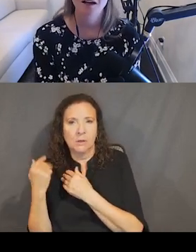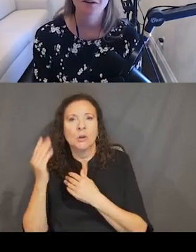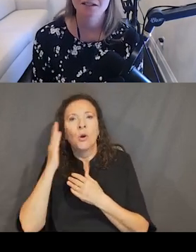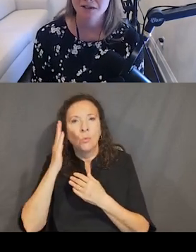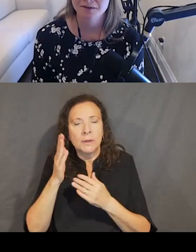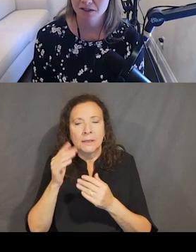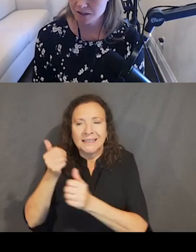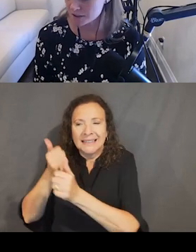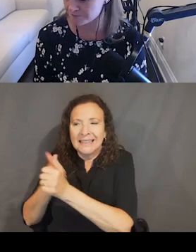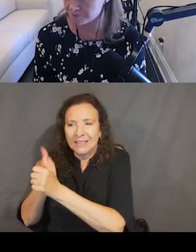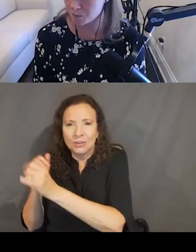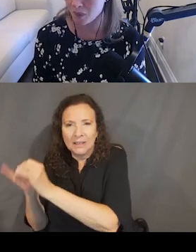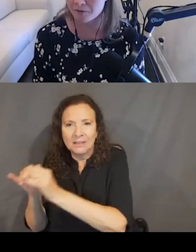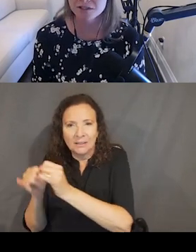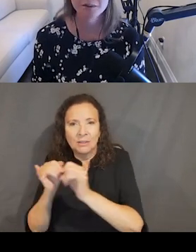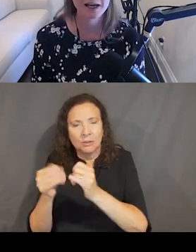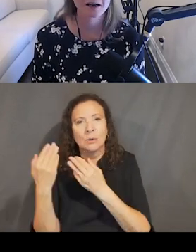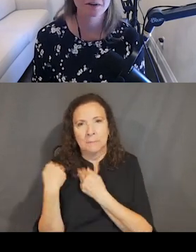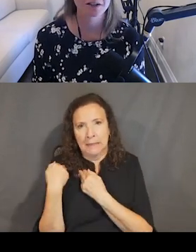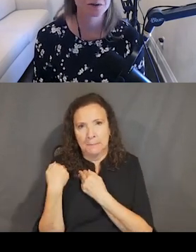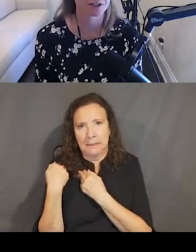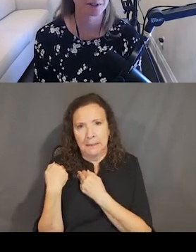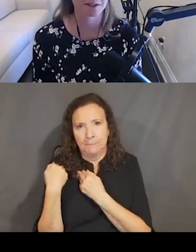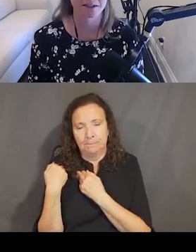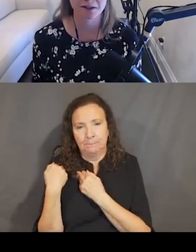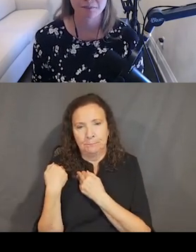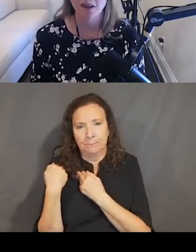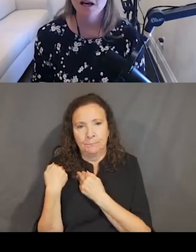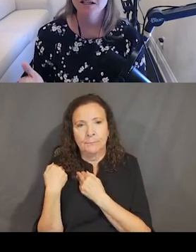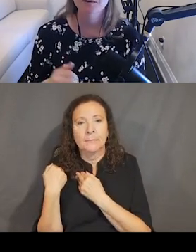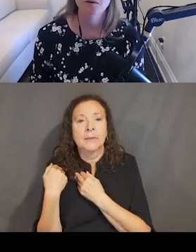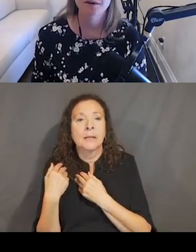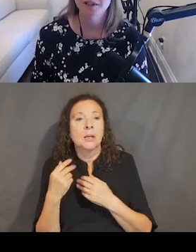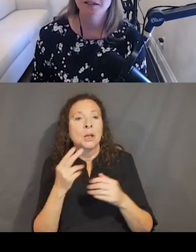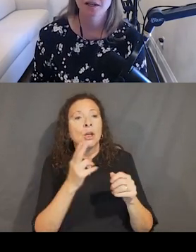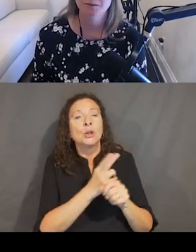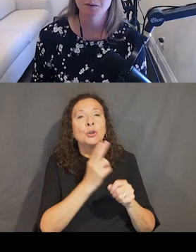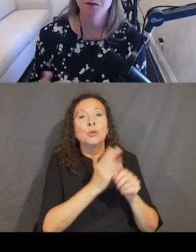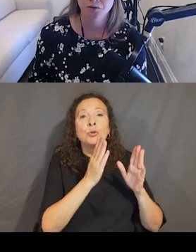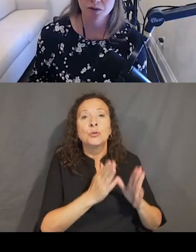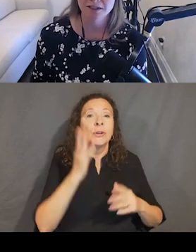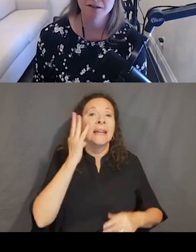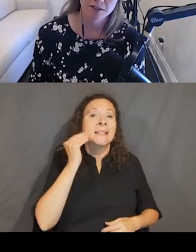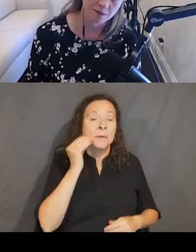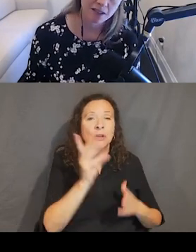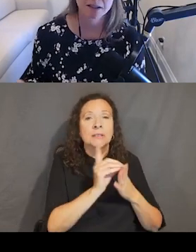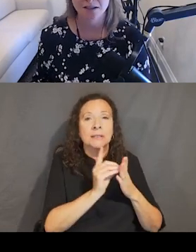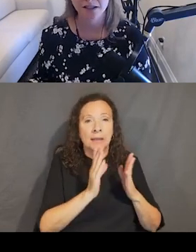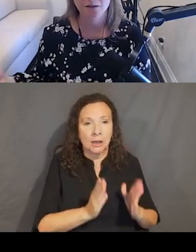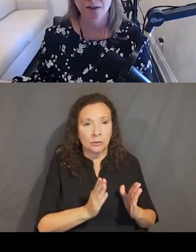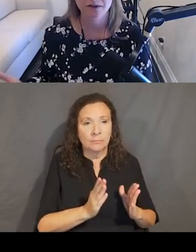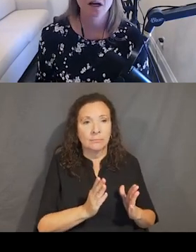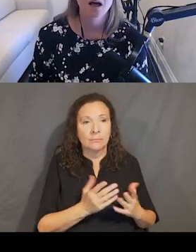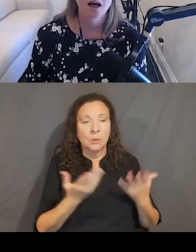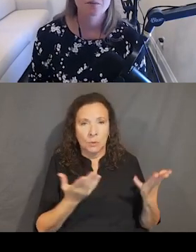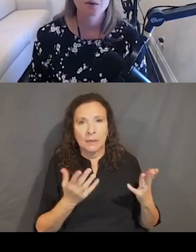for each of these functions. Firstly, we have a user experience designer. I said before that we need to document what the role is. It's a button, it's